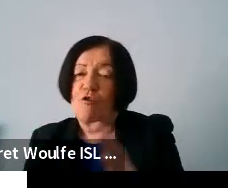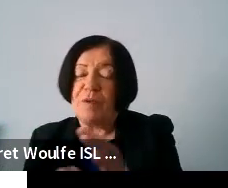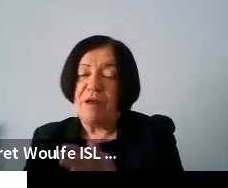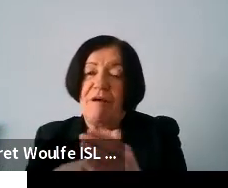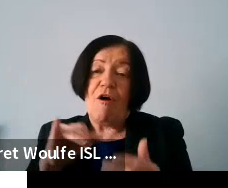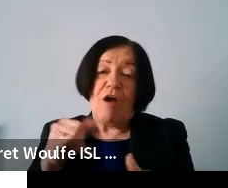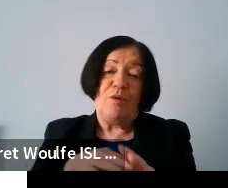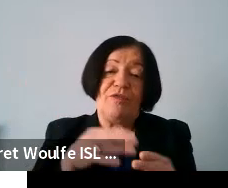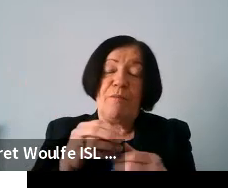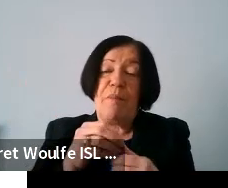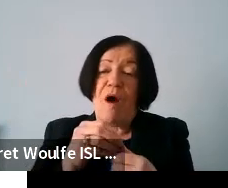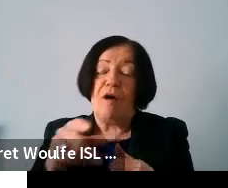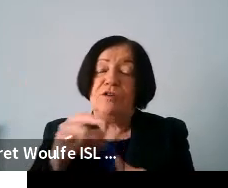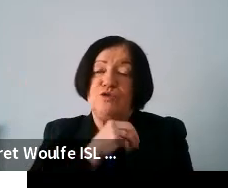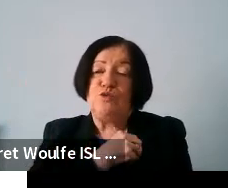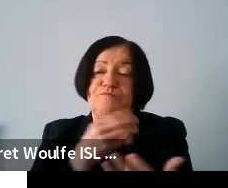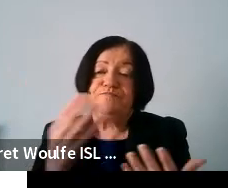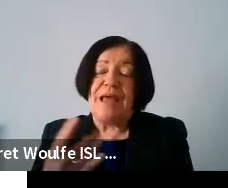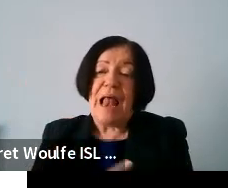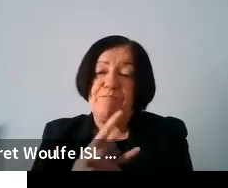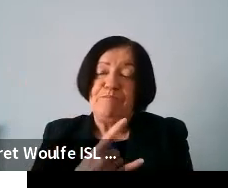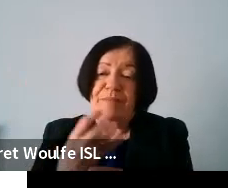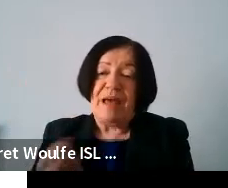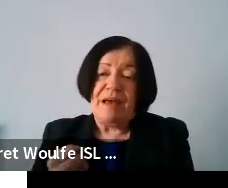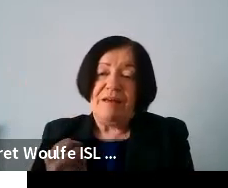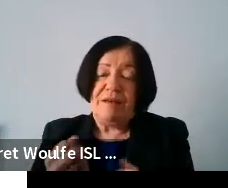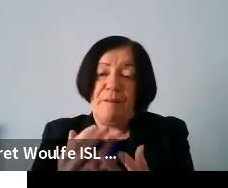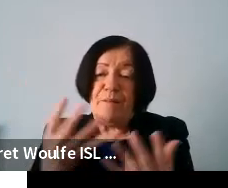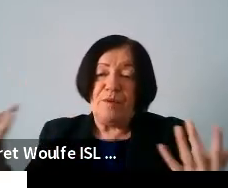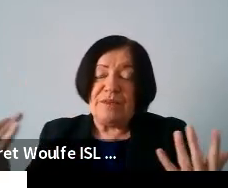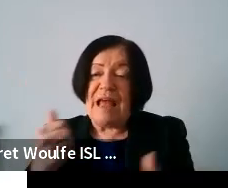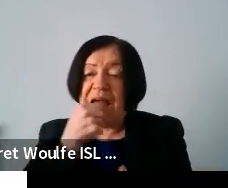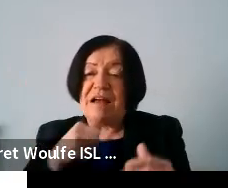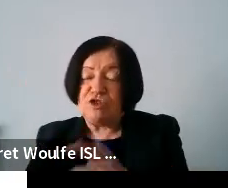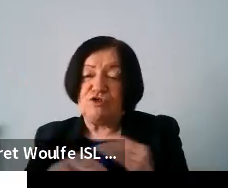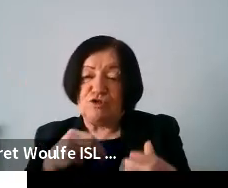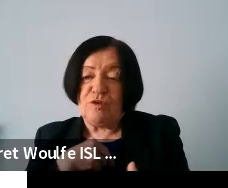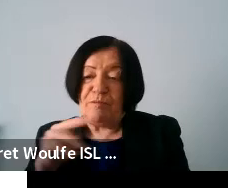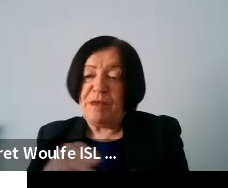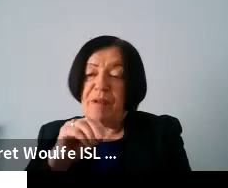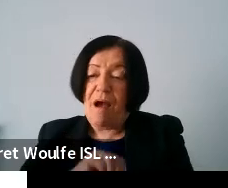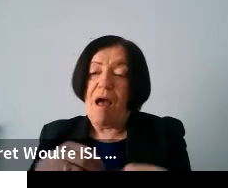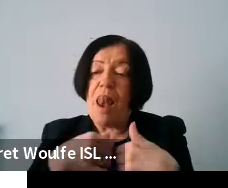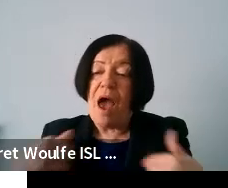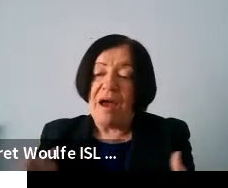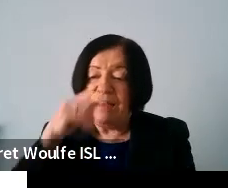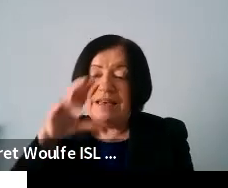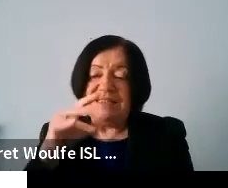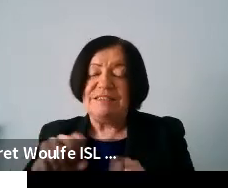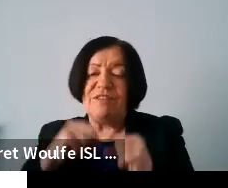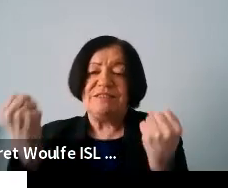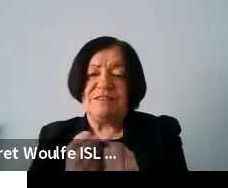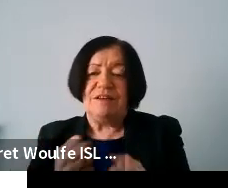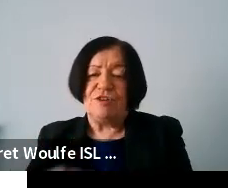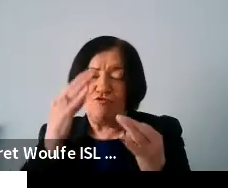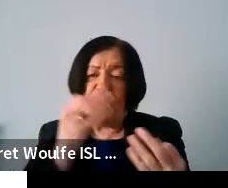perhaps with them all to really help and have multi solutions to get people online i think civil society is